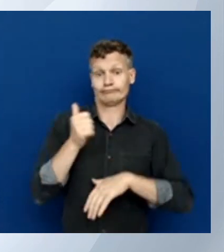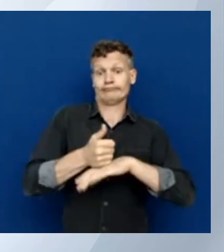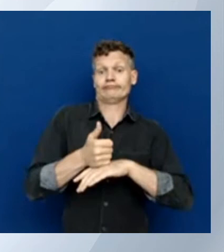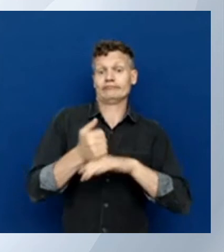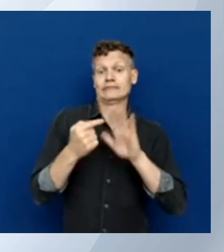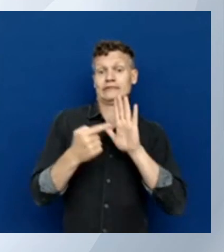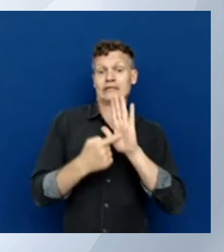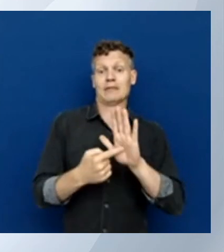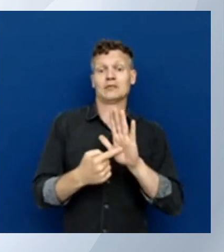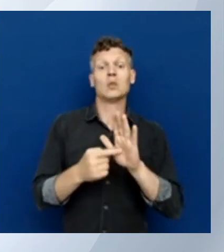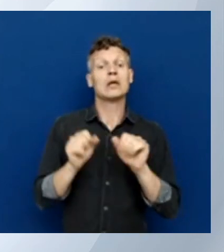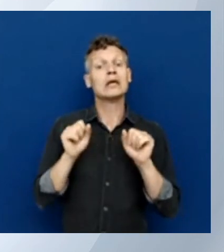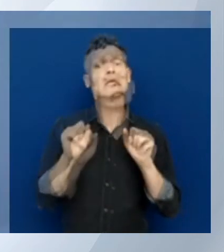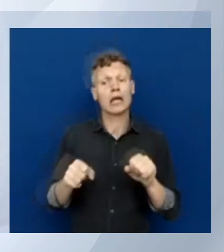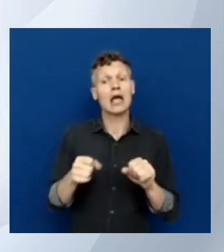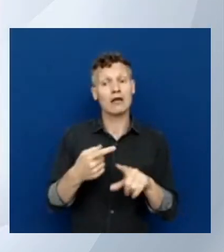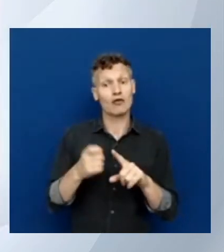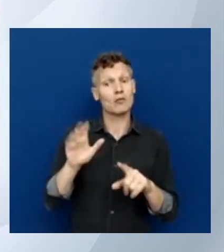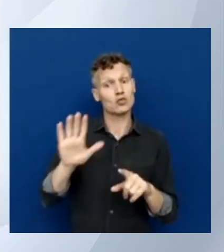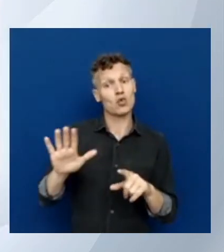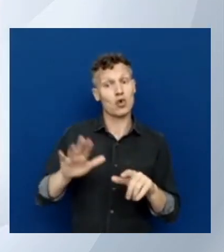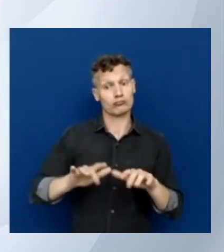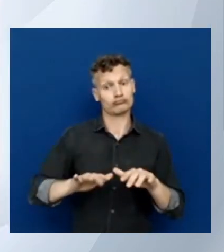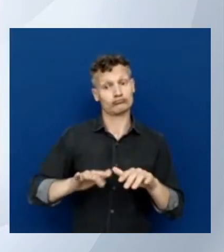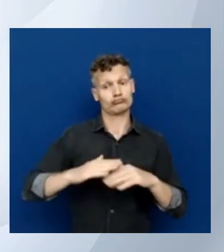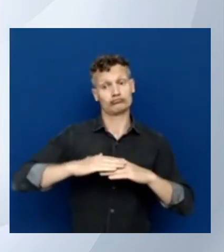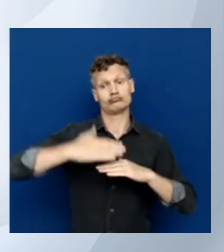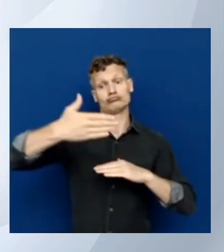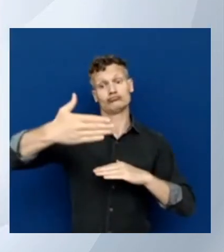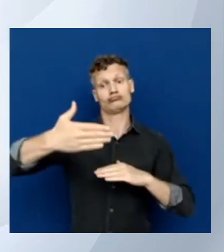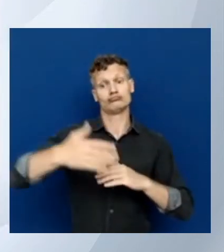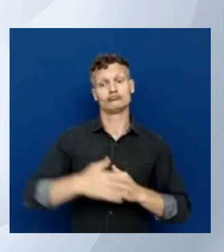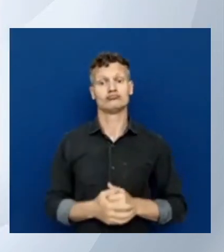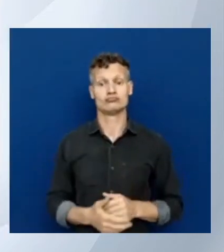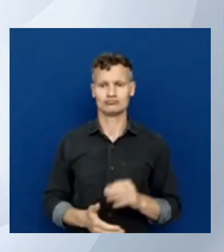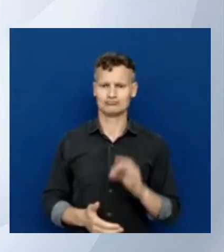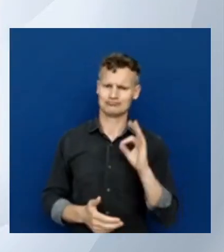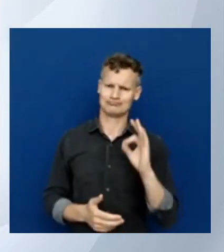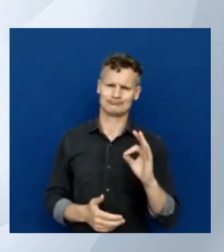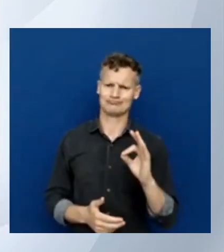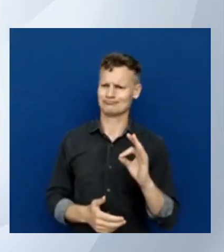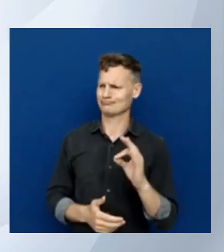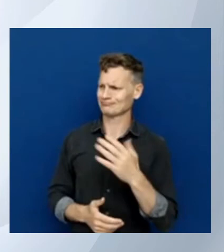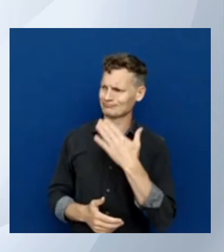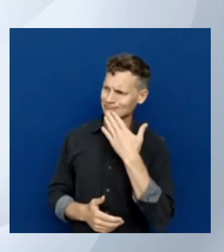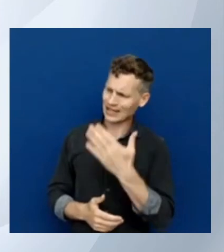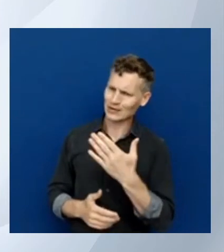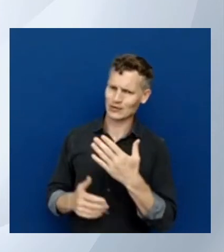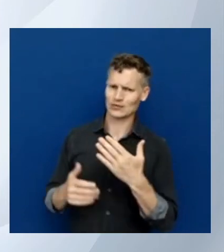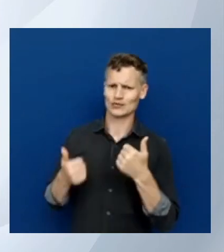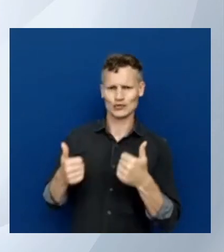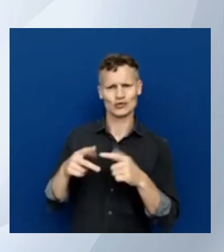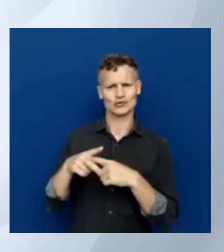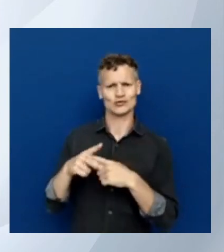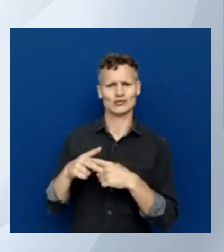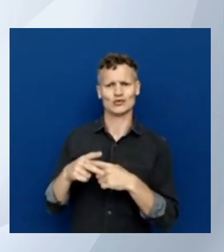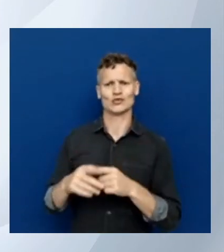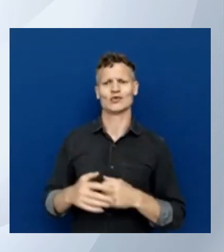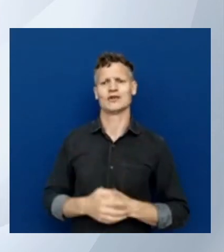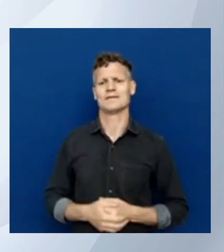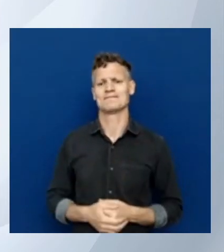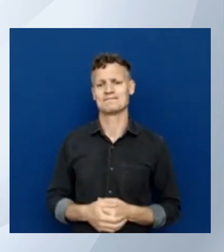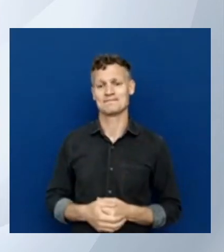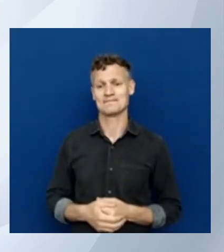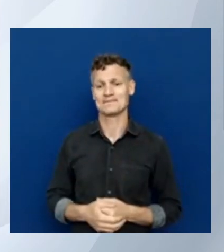desktop yeah awesome tool Windows Terminal yeah and you can make all sort of customizations